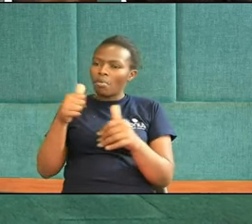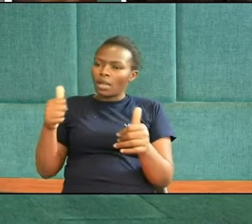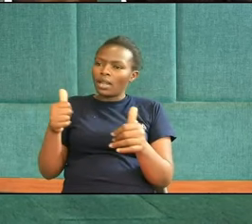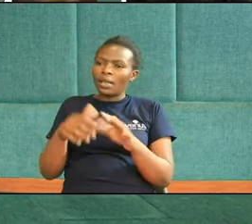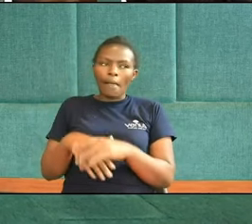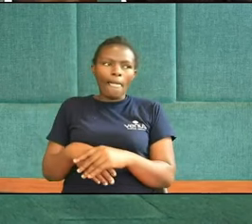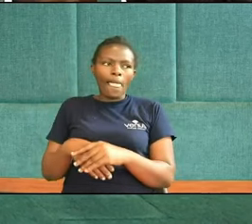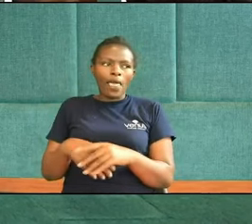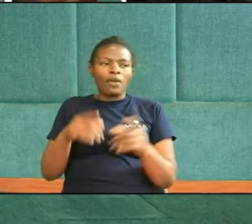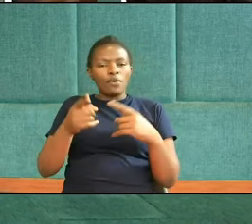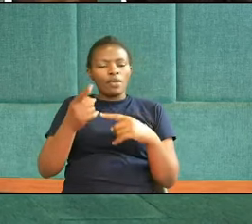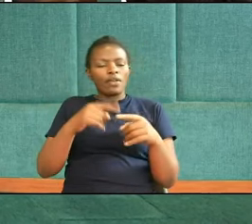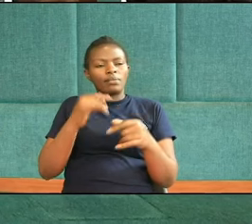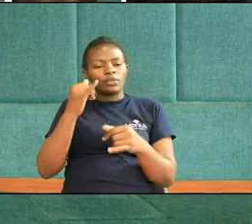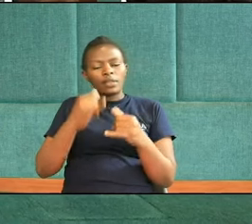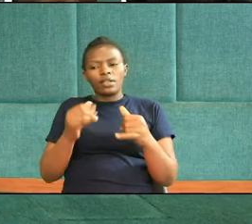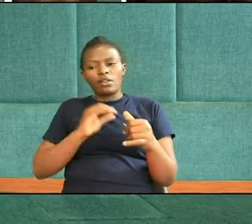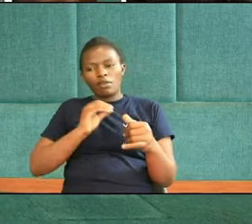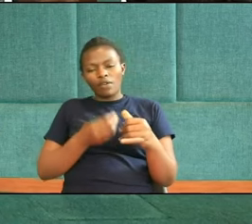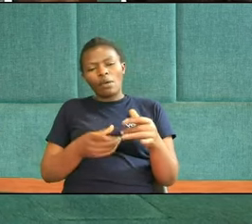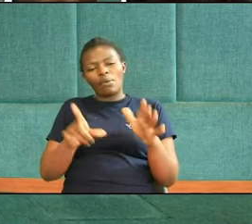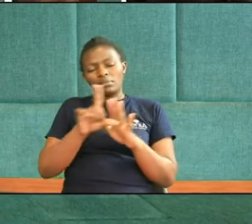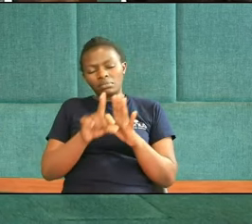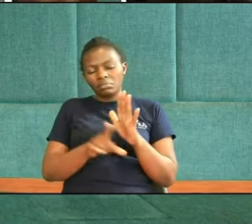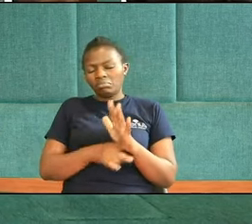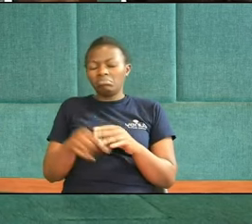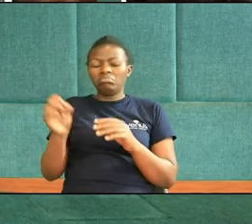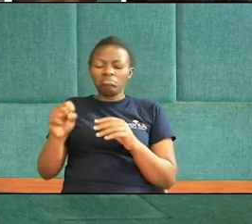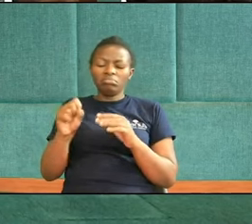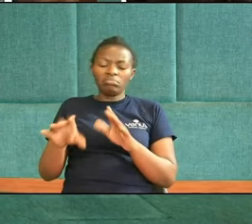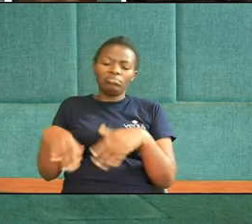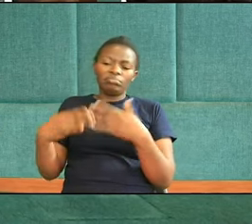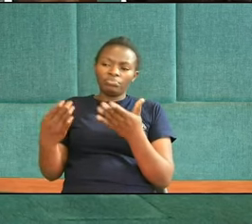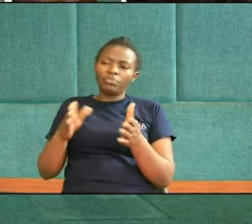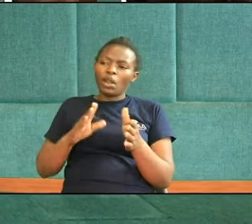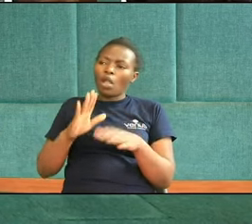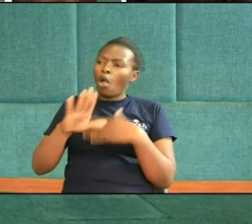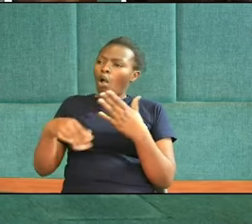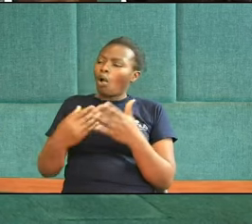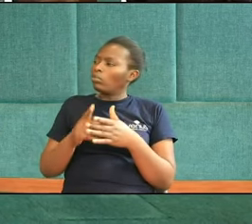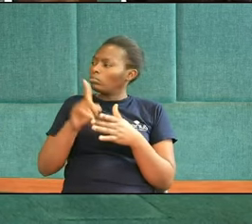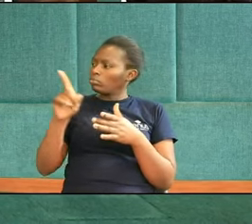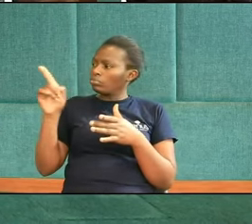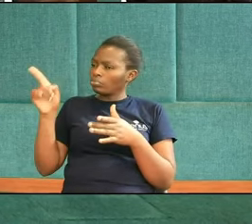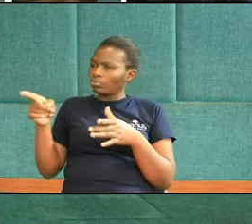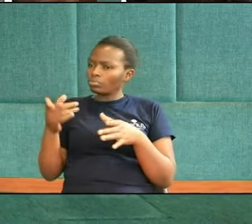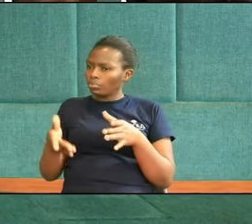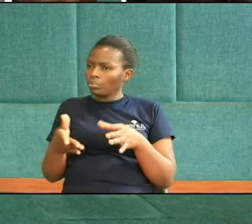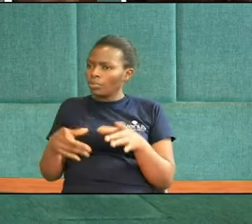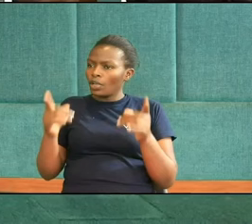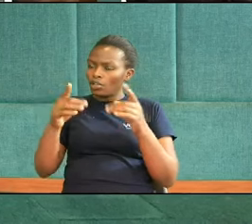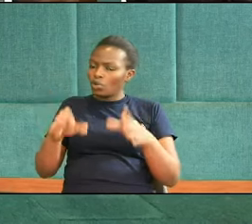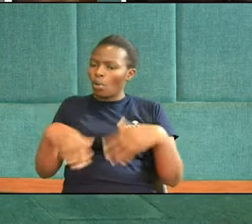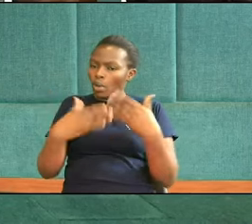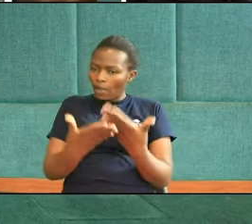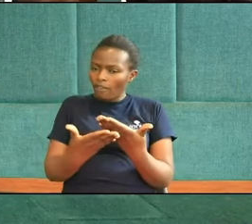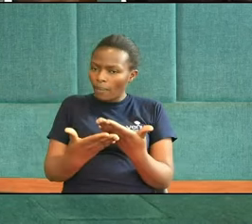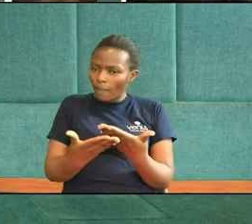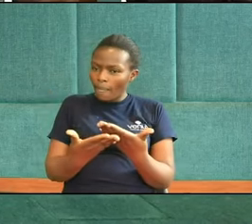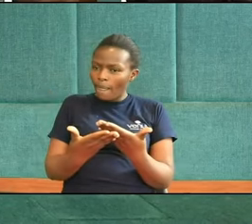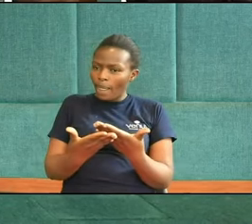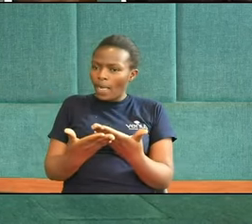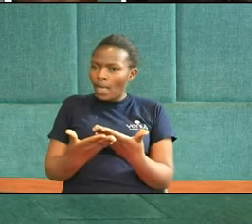lesson Perhaps I could just give Each of the panelists Just a moment To give a closing Parting shot As we